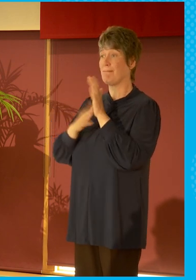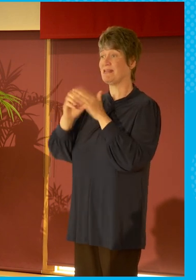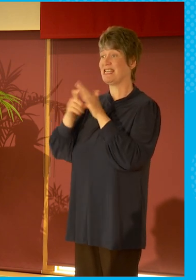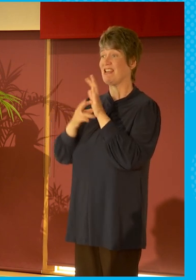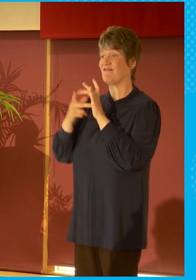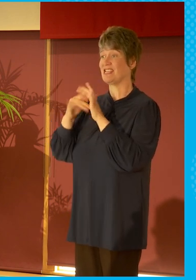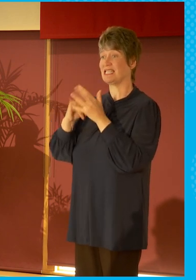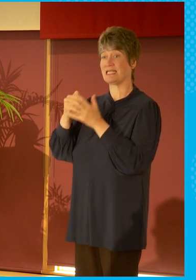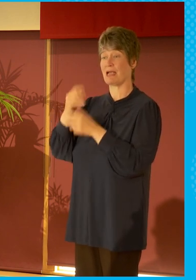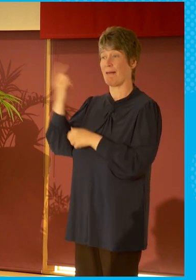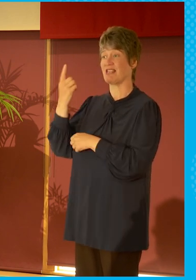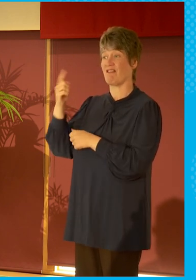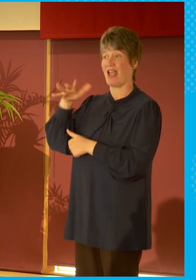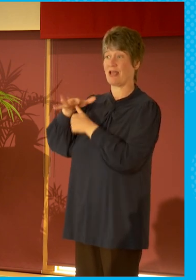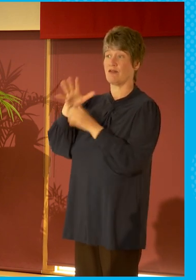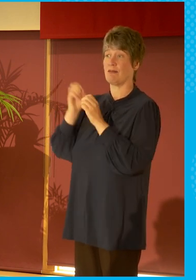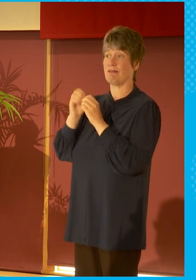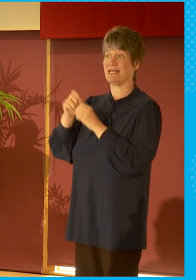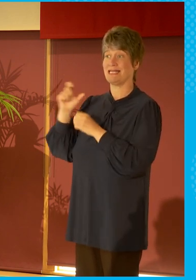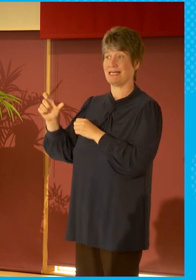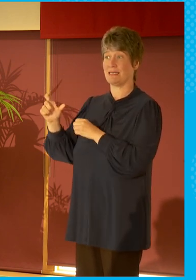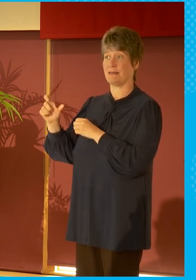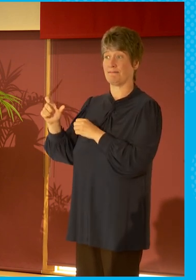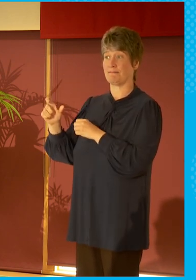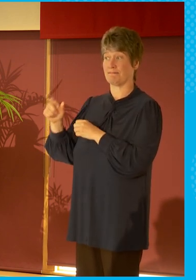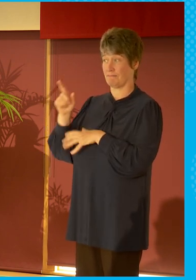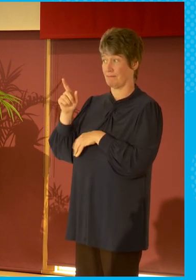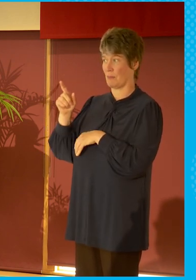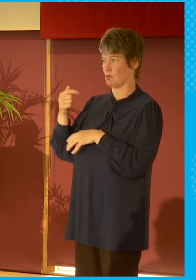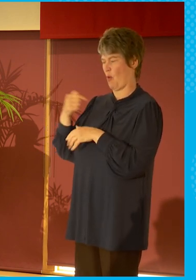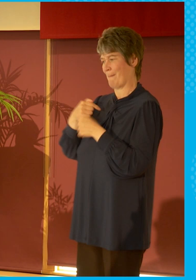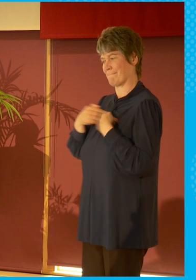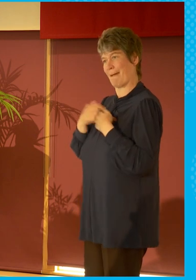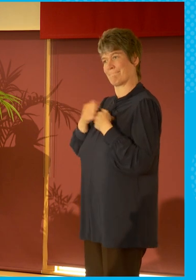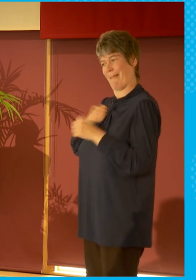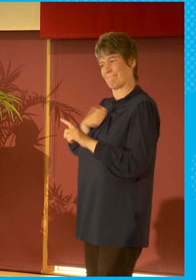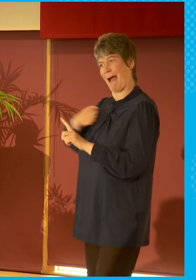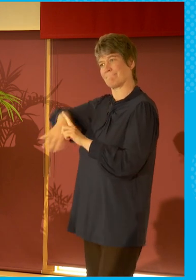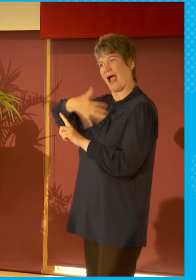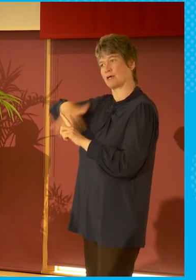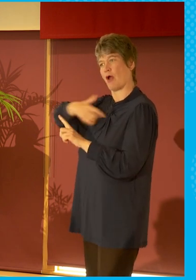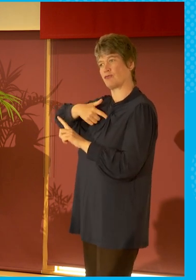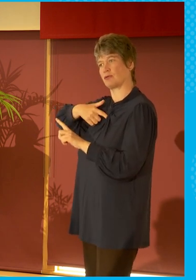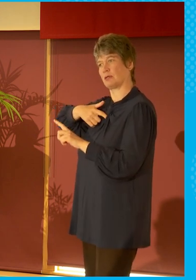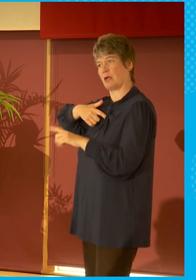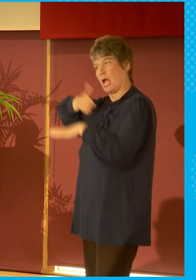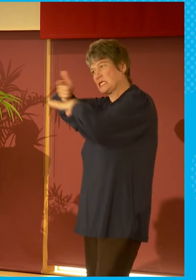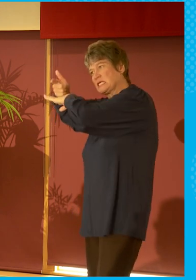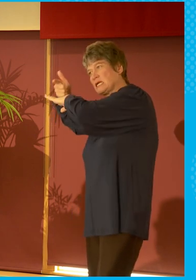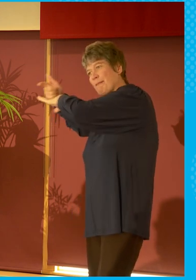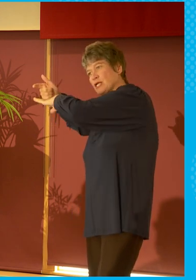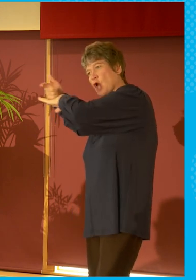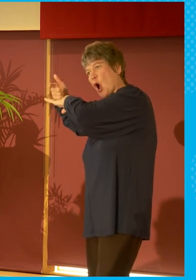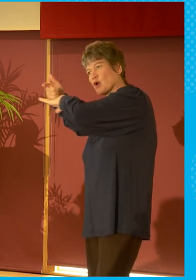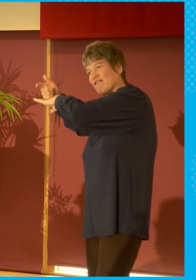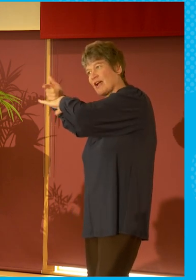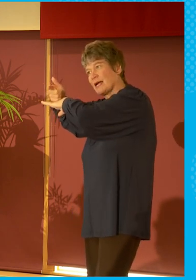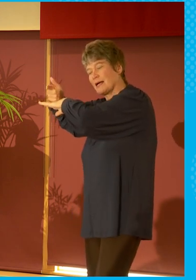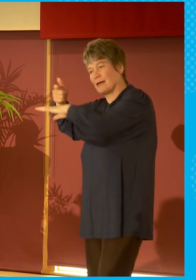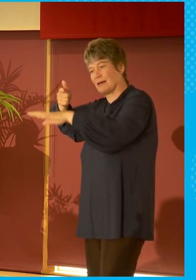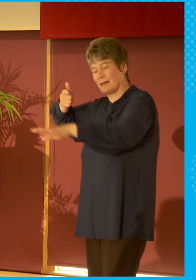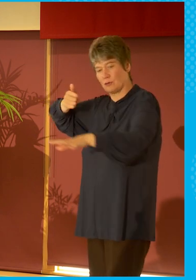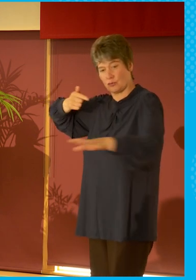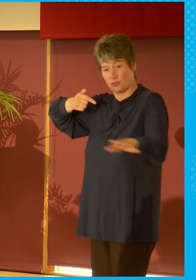he'd said with the budget, I come from a cinematography background so aesthetically it looked like something from HBO but it